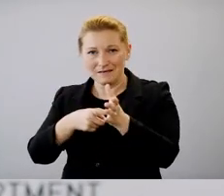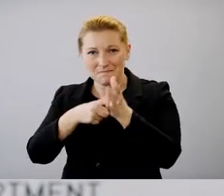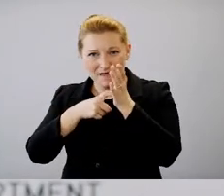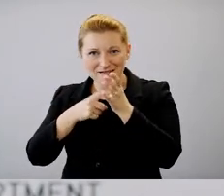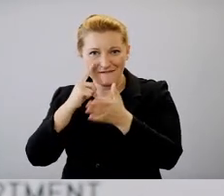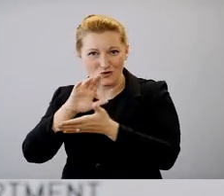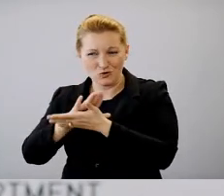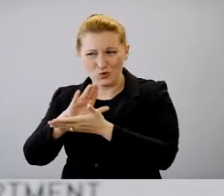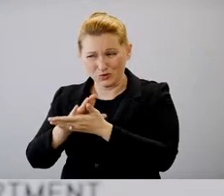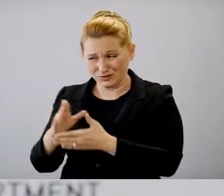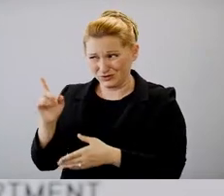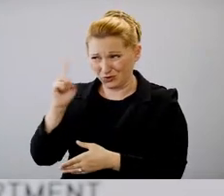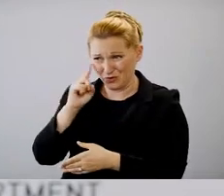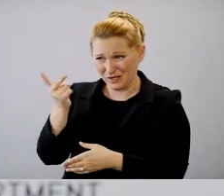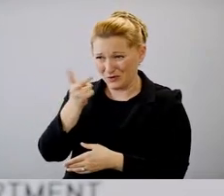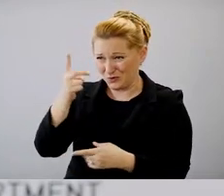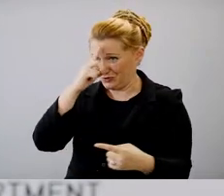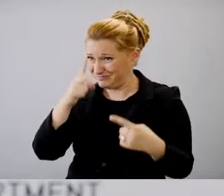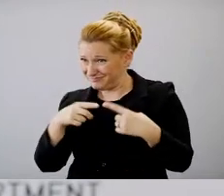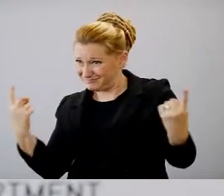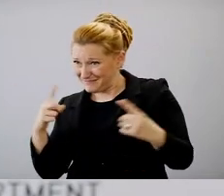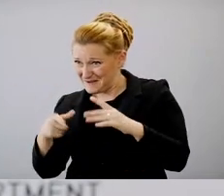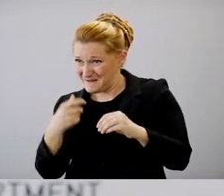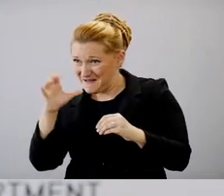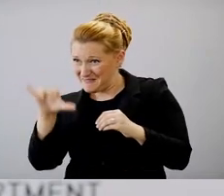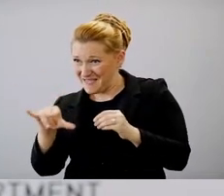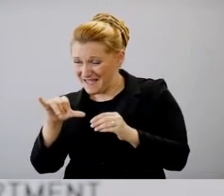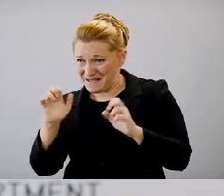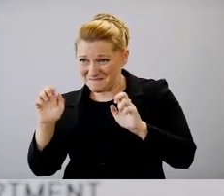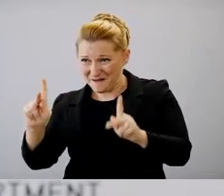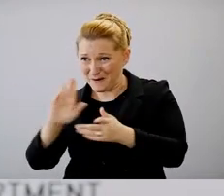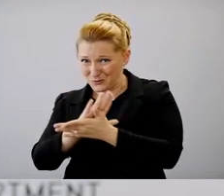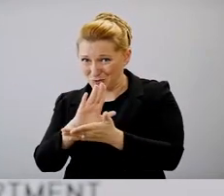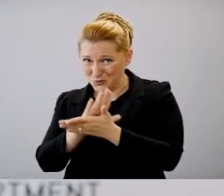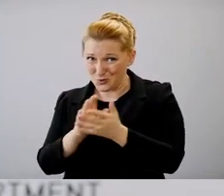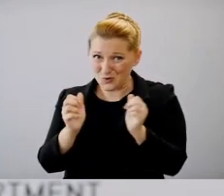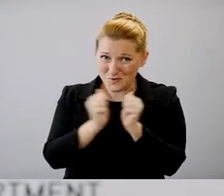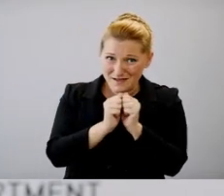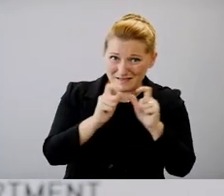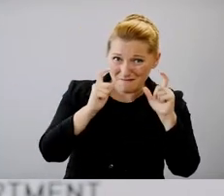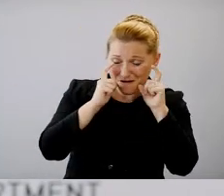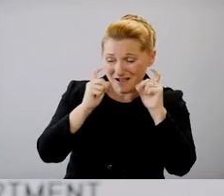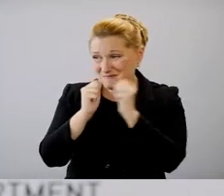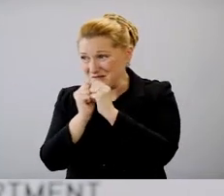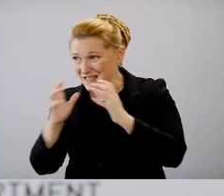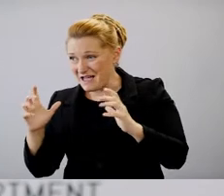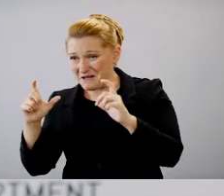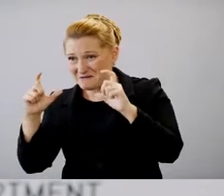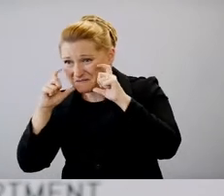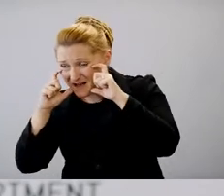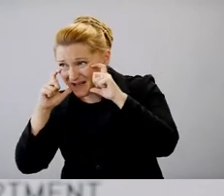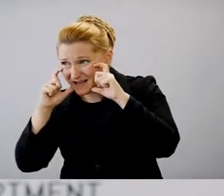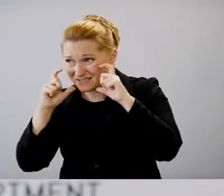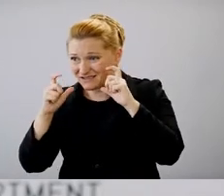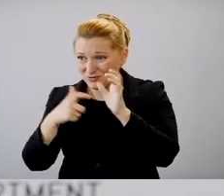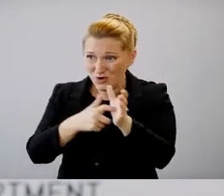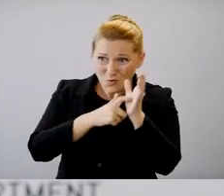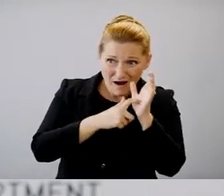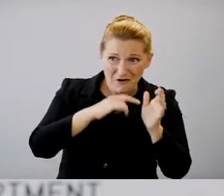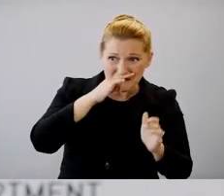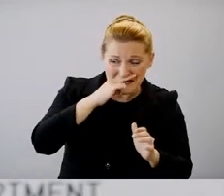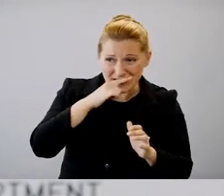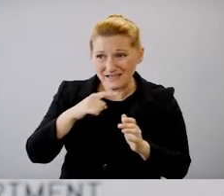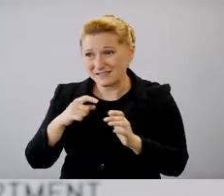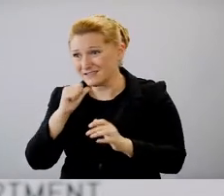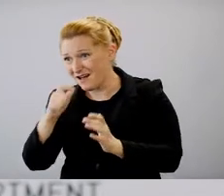two of you are on different pages of this aspect moving forward for the school year in terms of kids wearing masks in